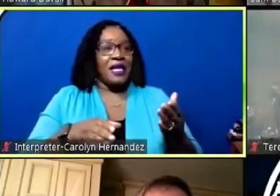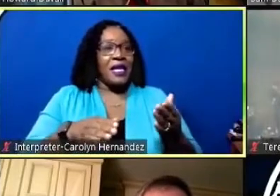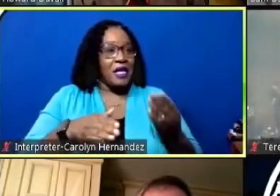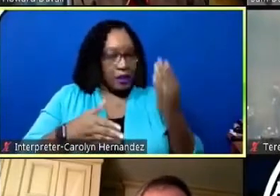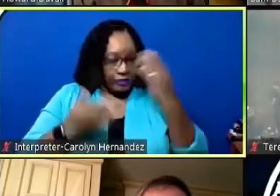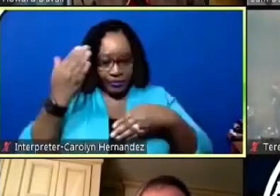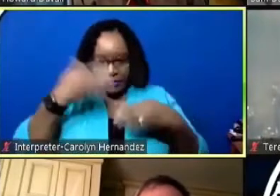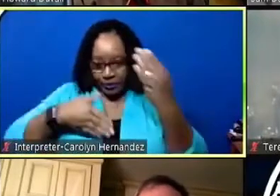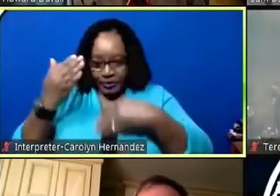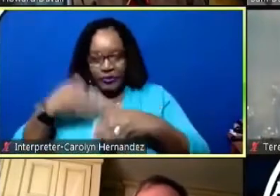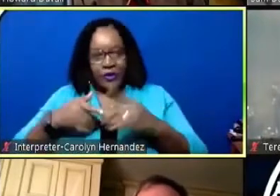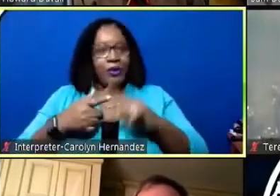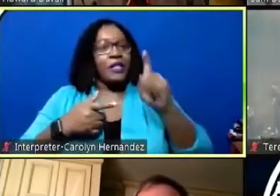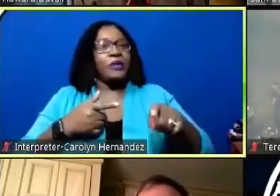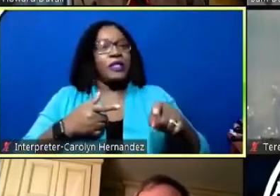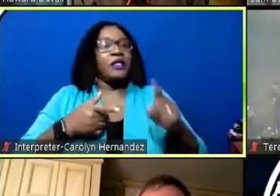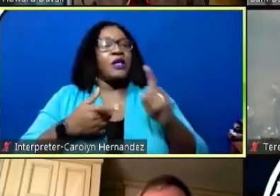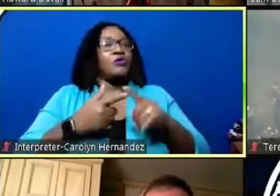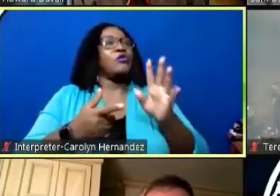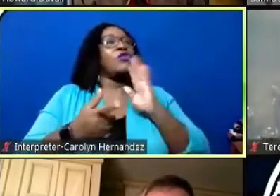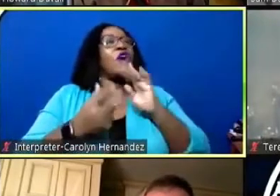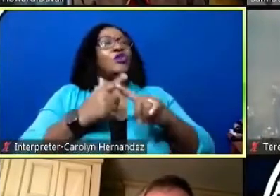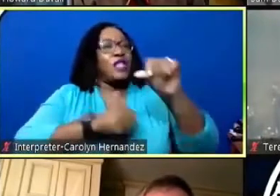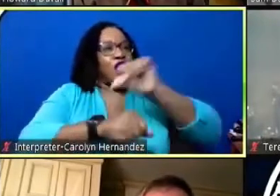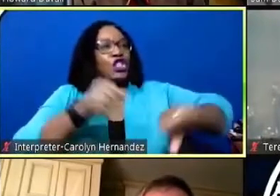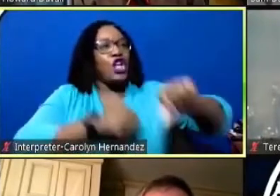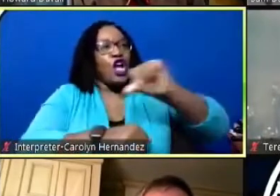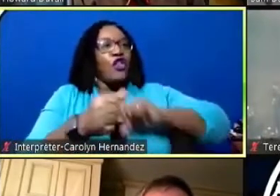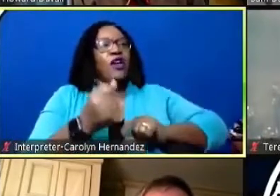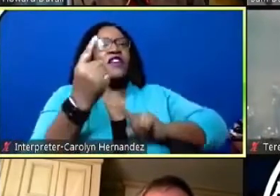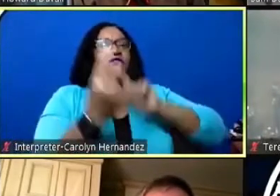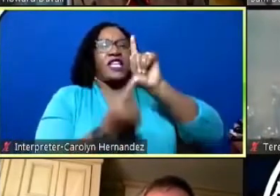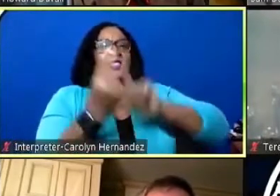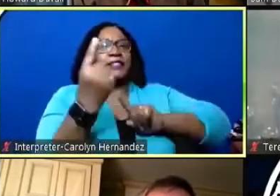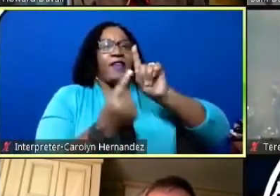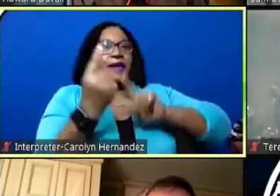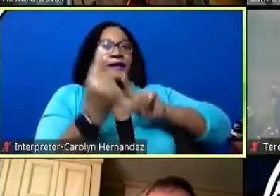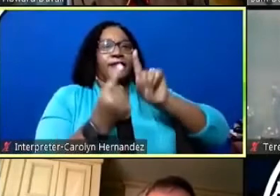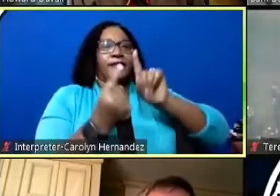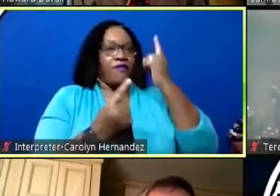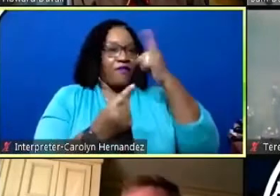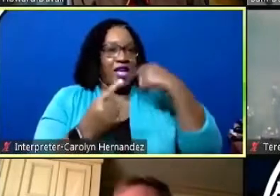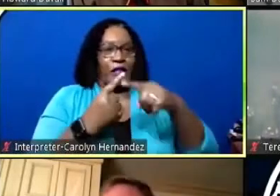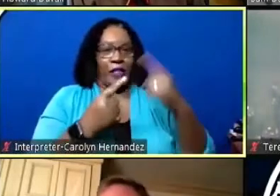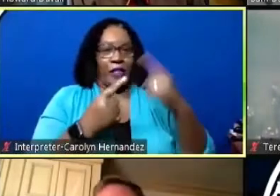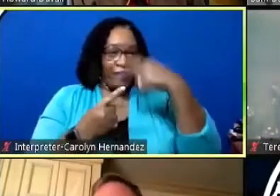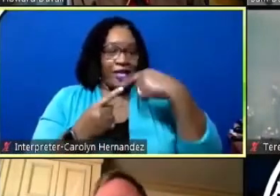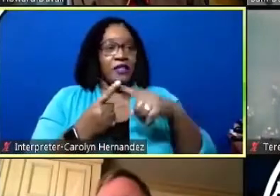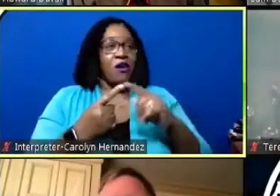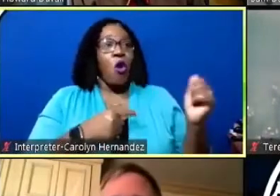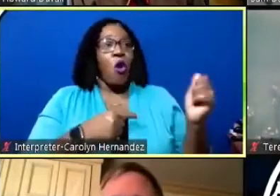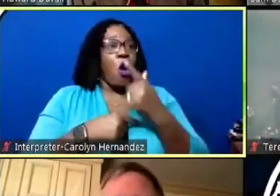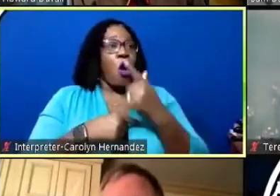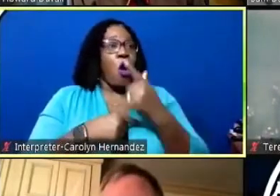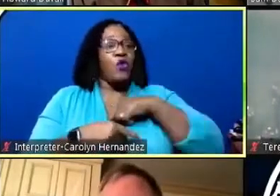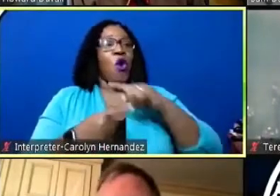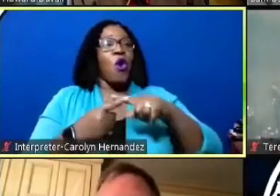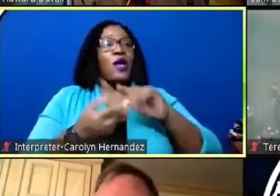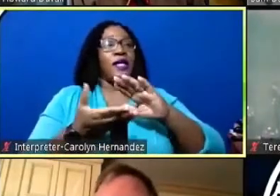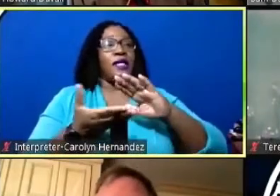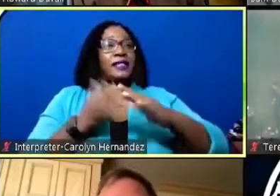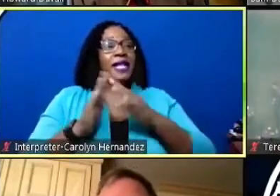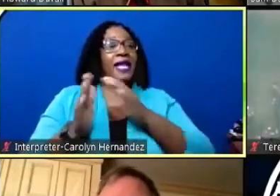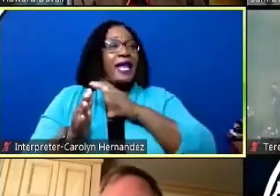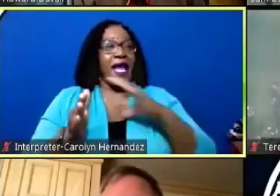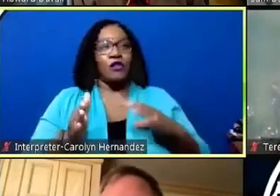table because we need to talk to each other in face to face all y'all on city council know what